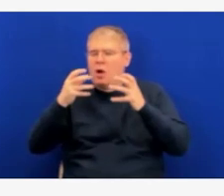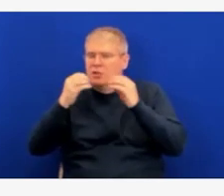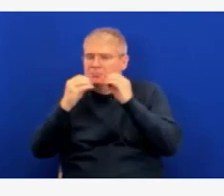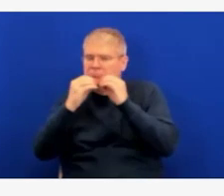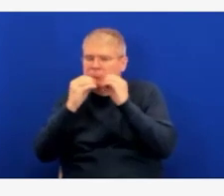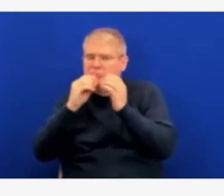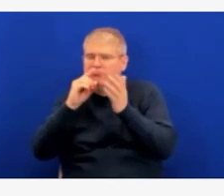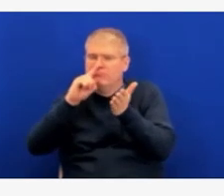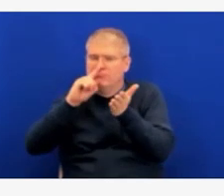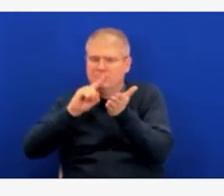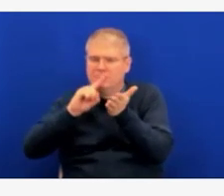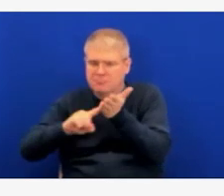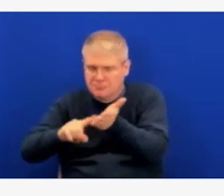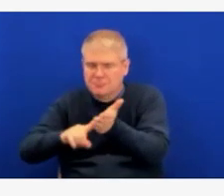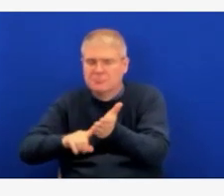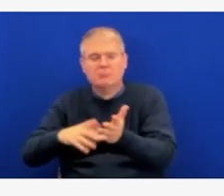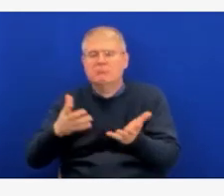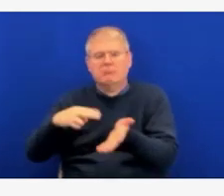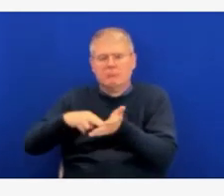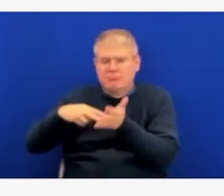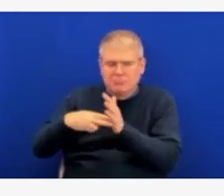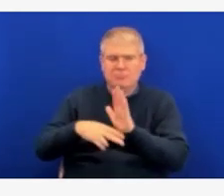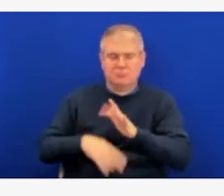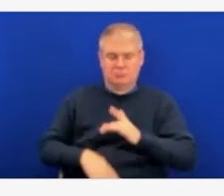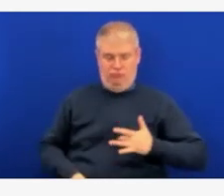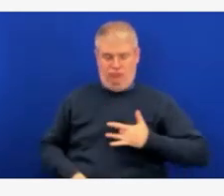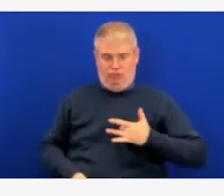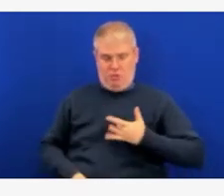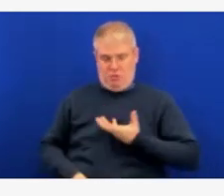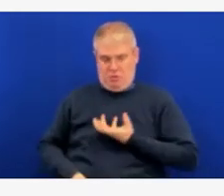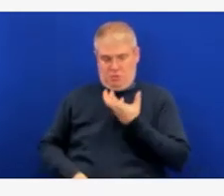took longer to roll out, is my understanding.